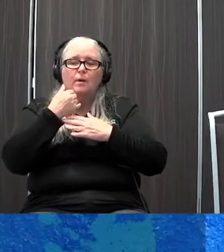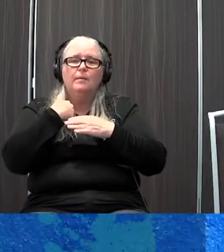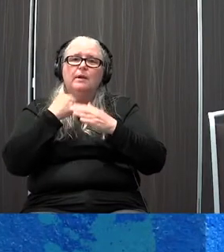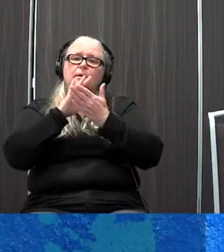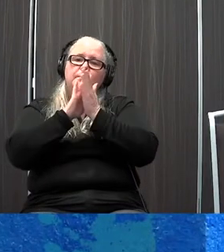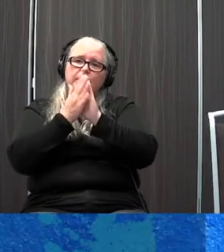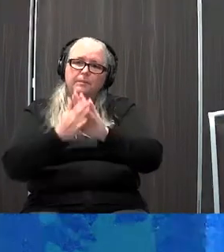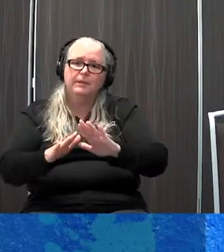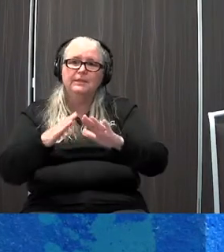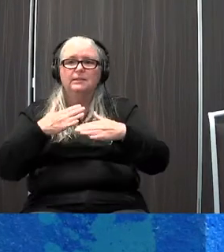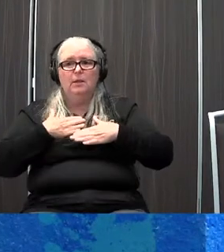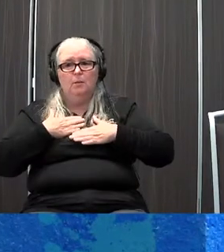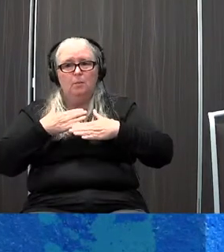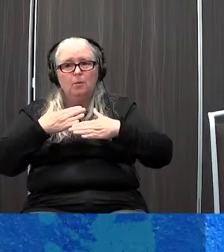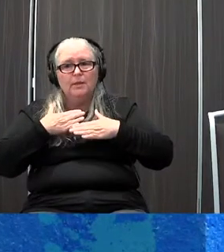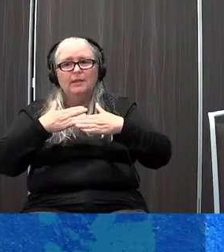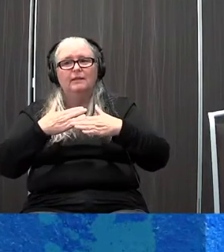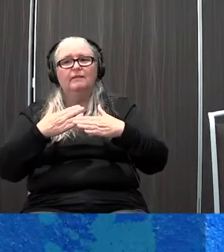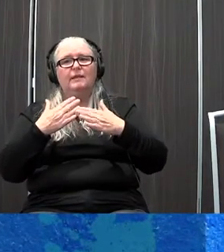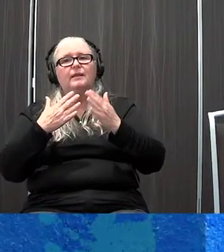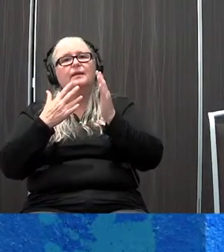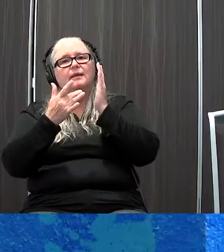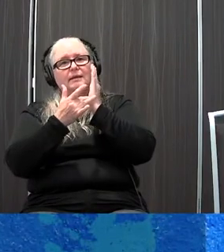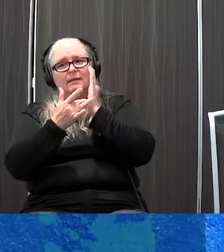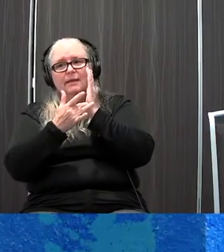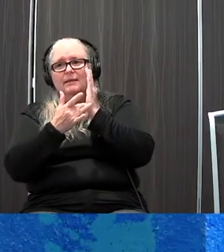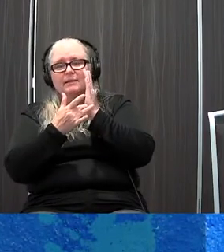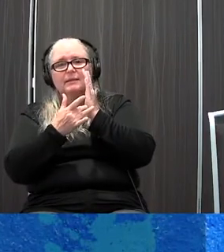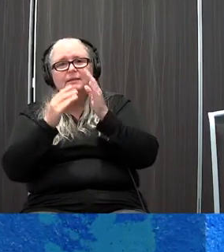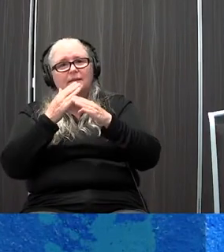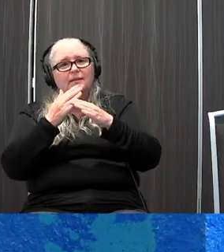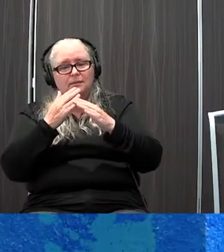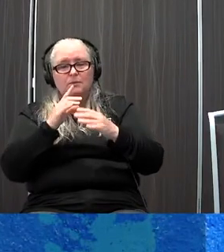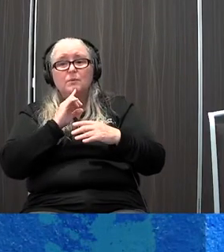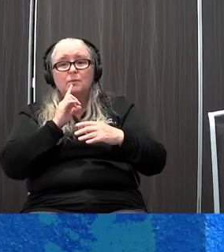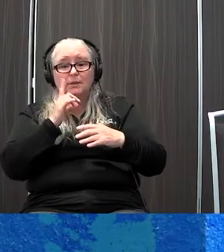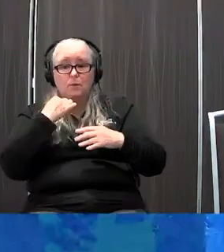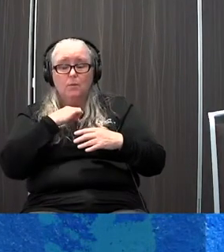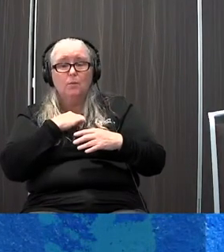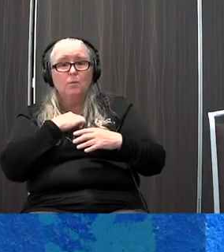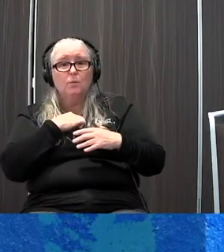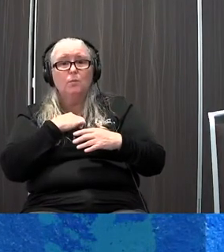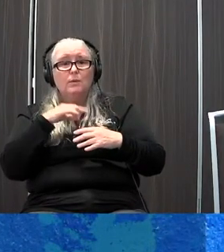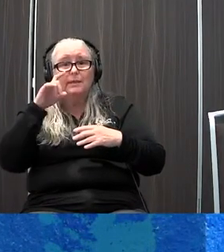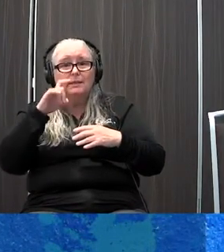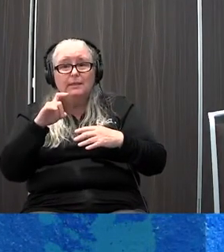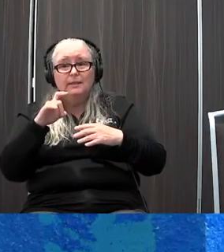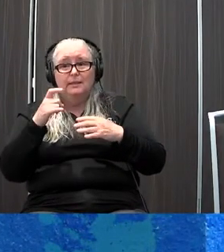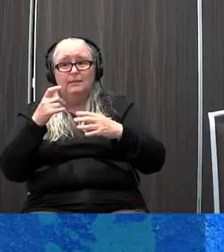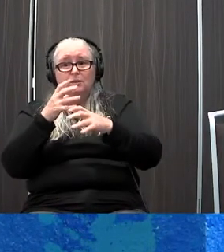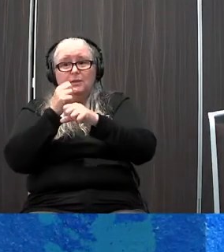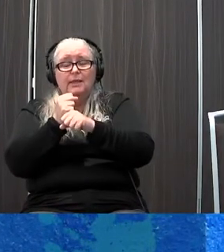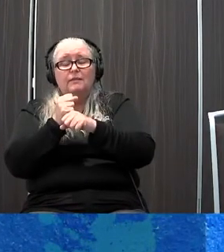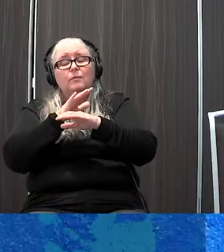techniques are the foundation of many of these mind-body techniques, because at the end of the day, what we're looking to do is really kind of induce what's called the relaxation